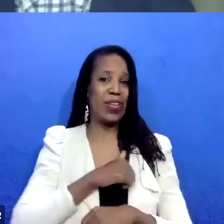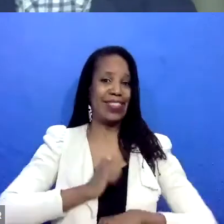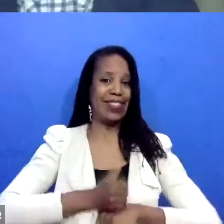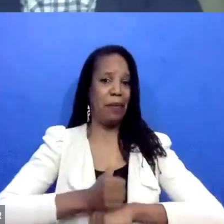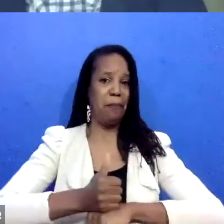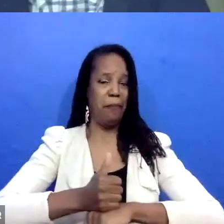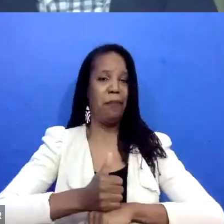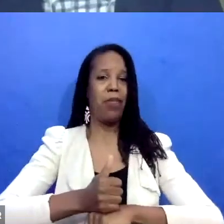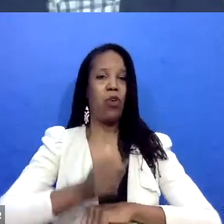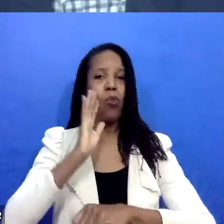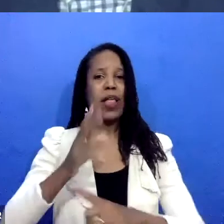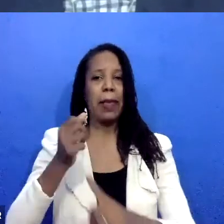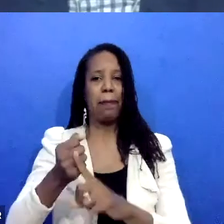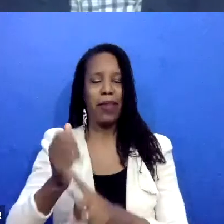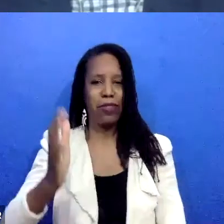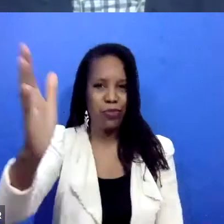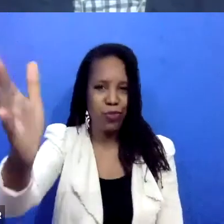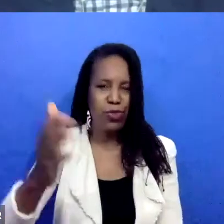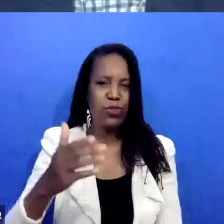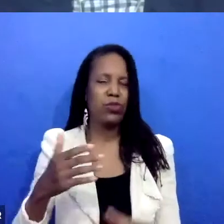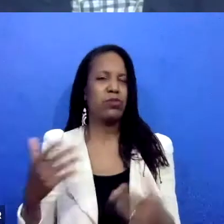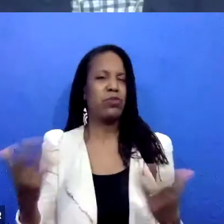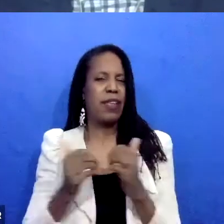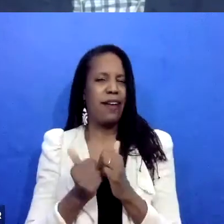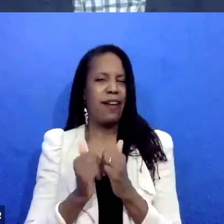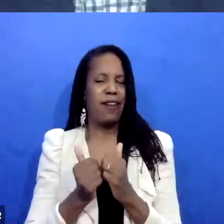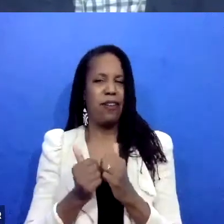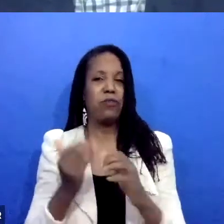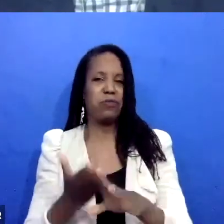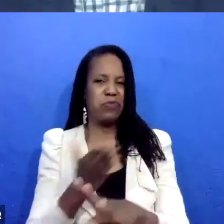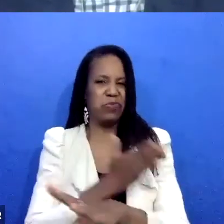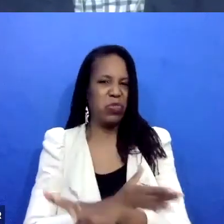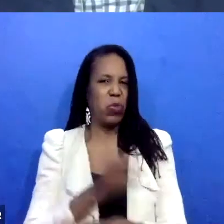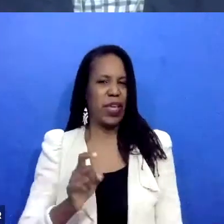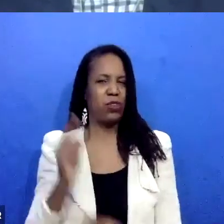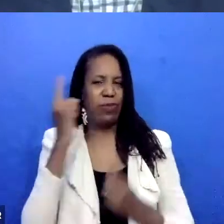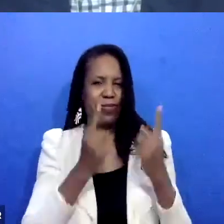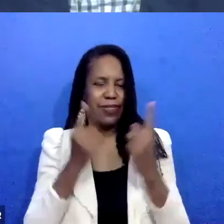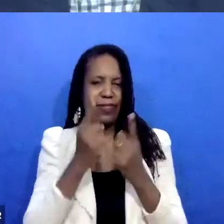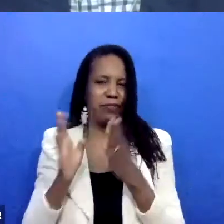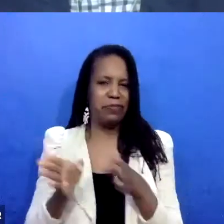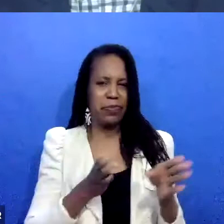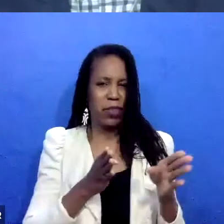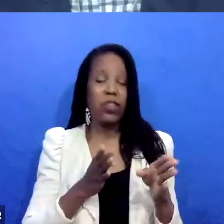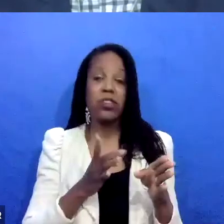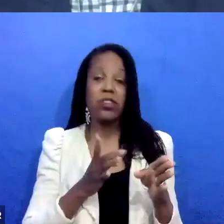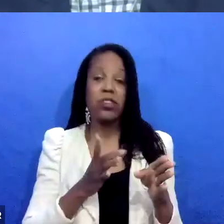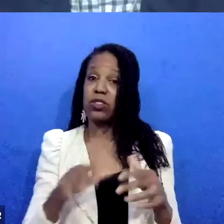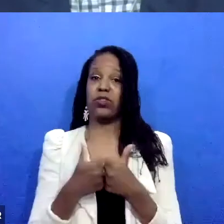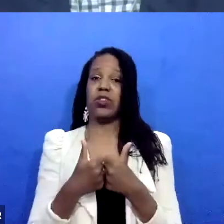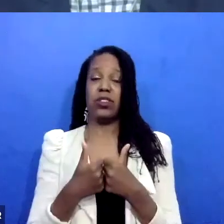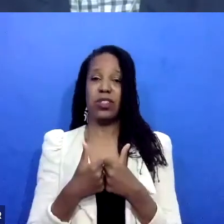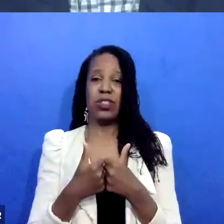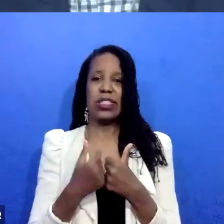really challenging when there's this incredible urgency. There's this sense of,